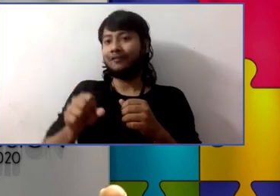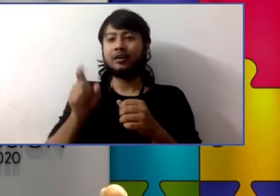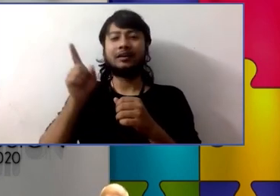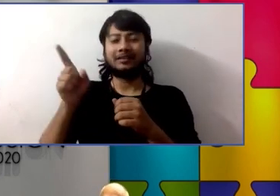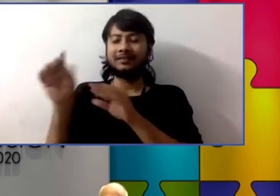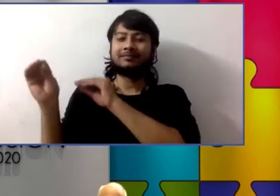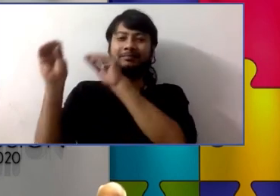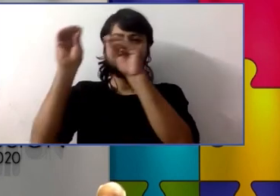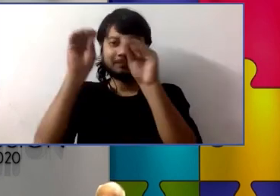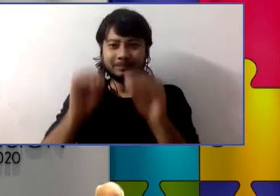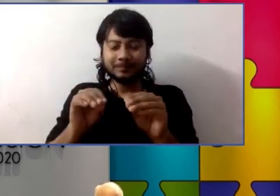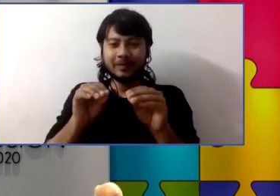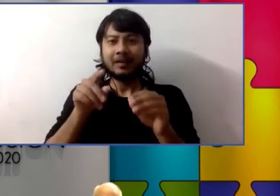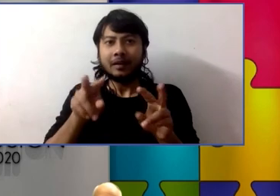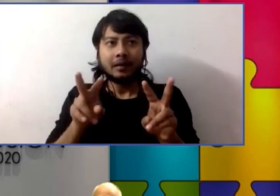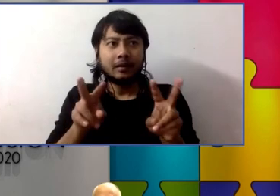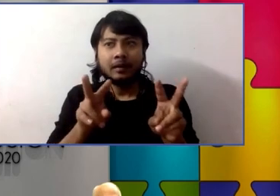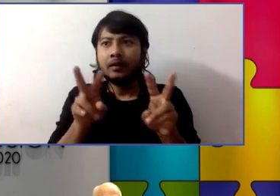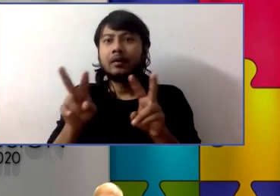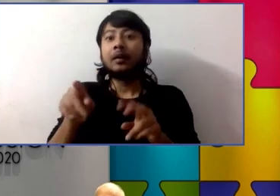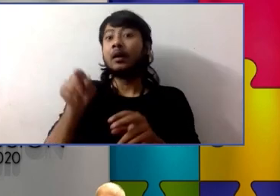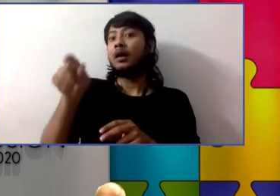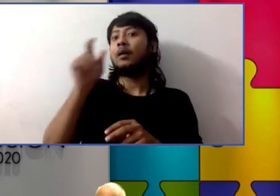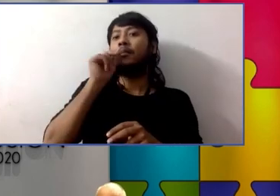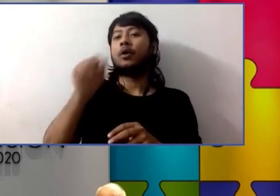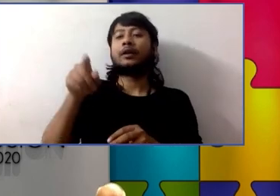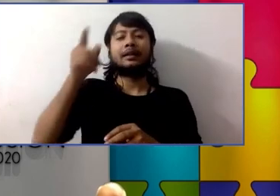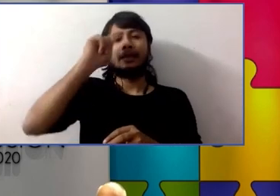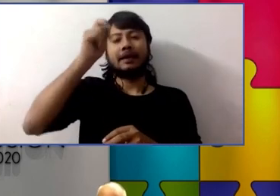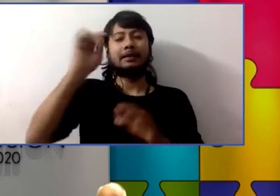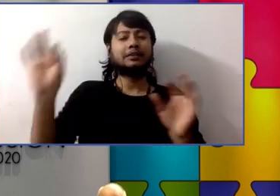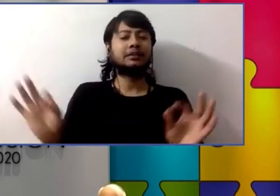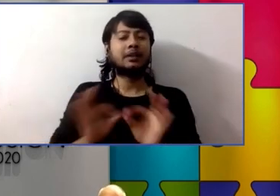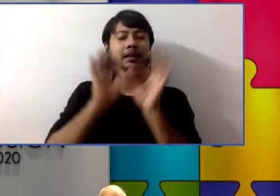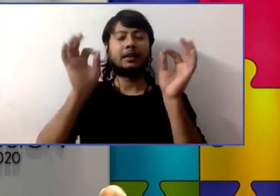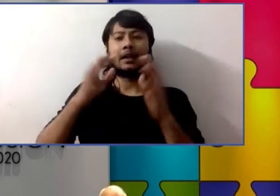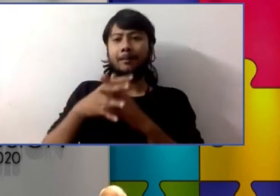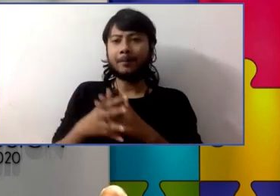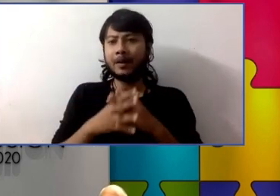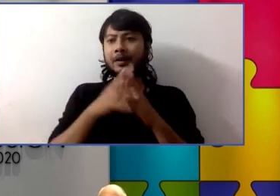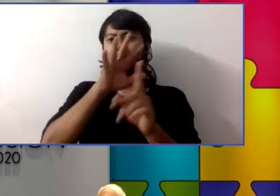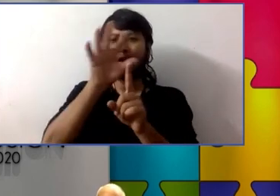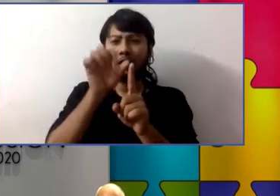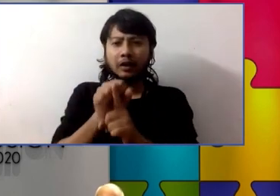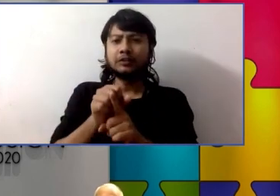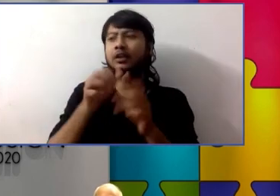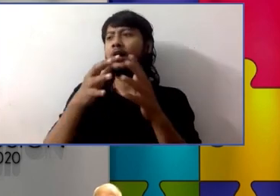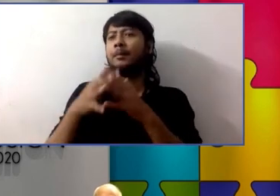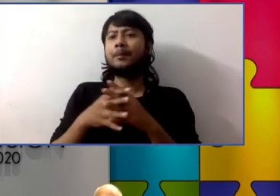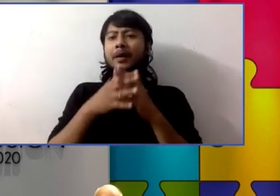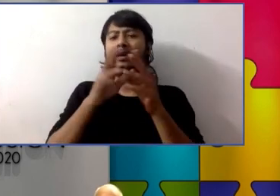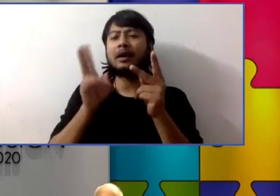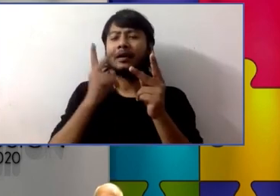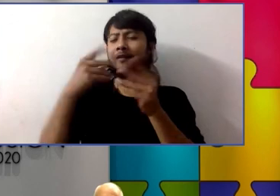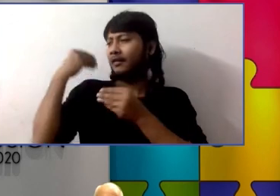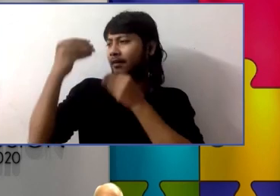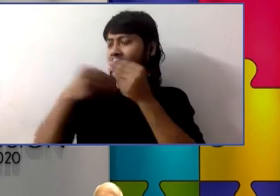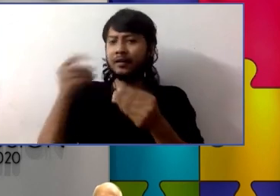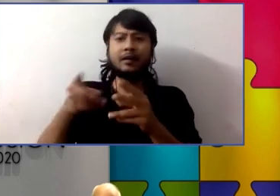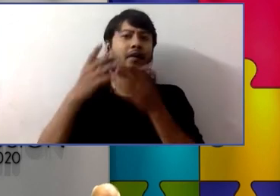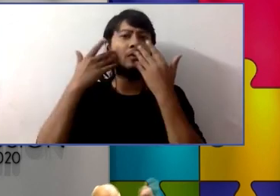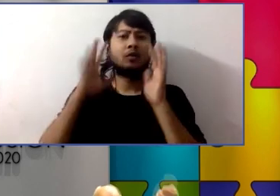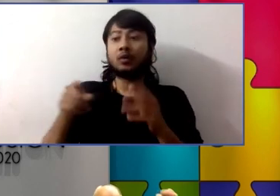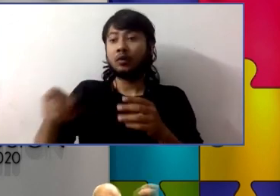no english language knowing nothing about american culture or customs all the kids in the classroom showed incredible empathy